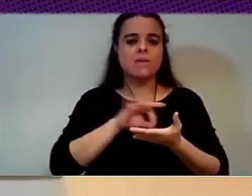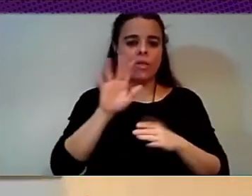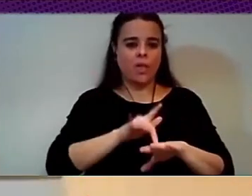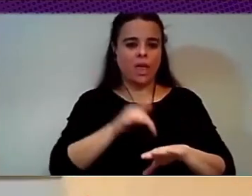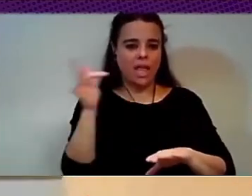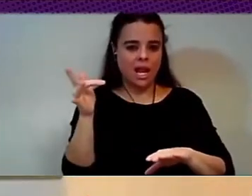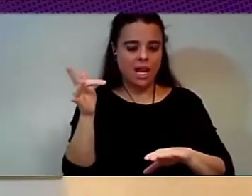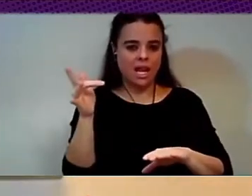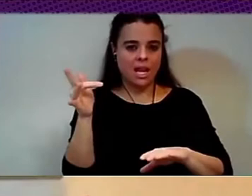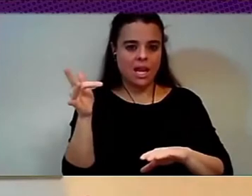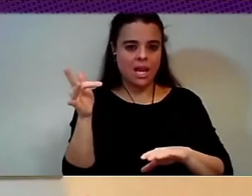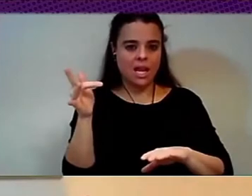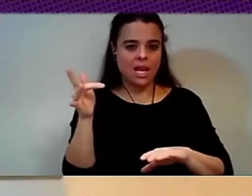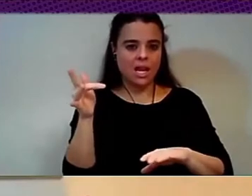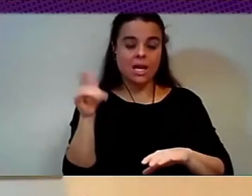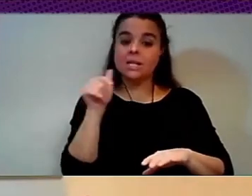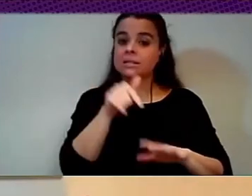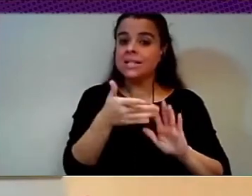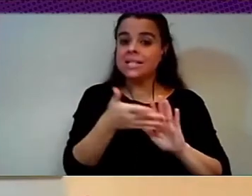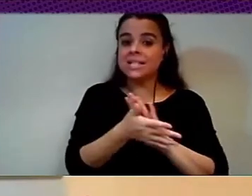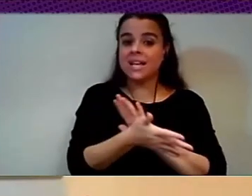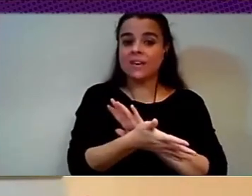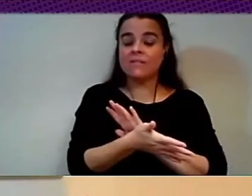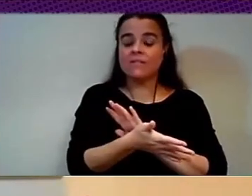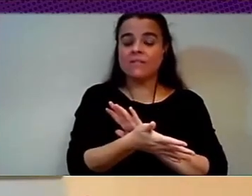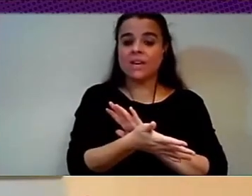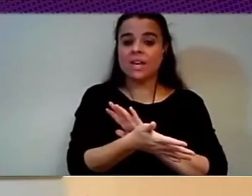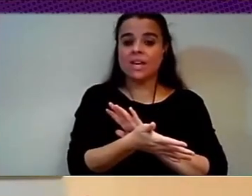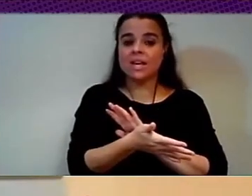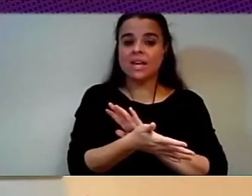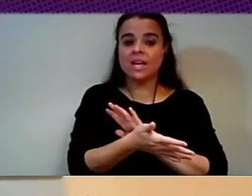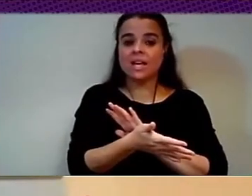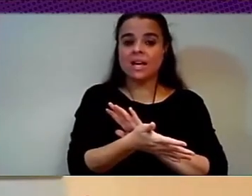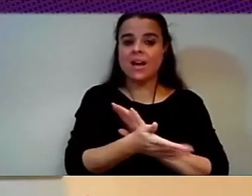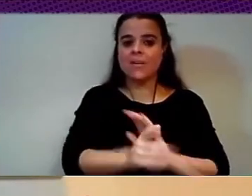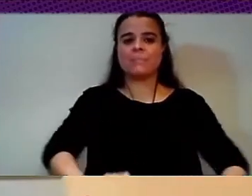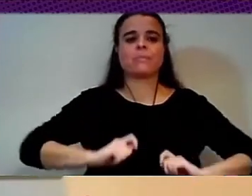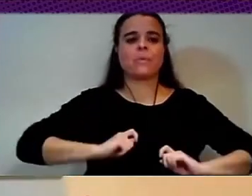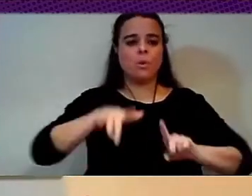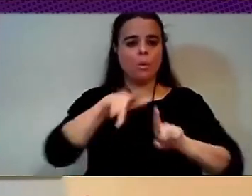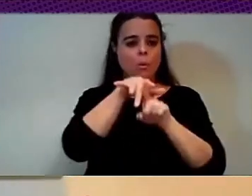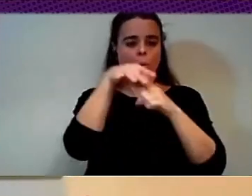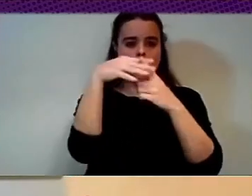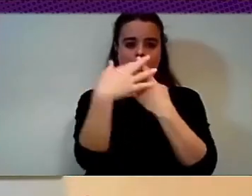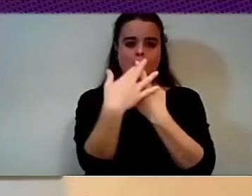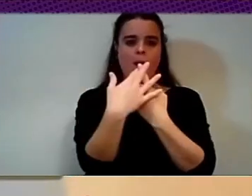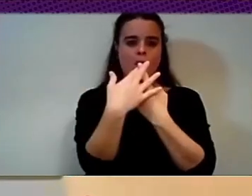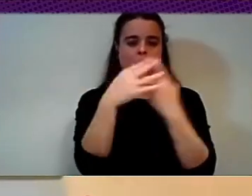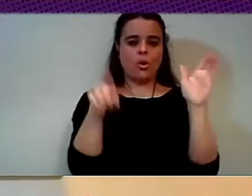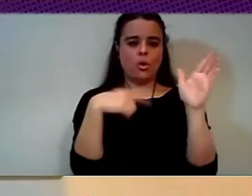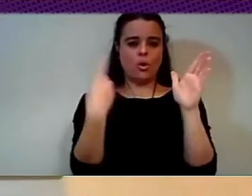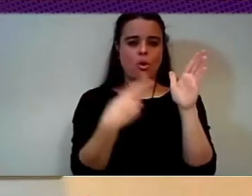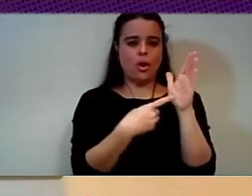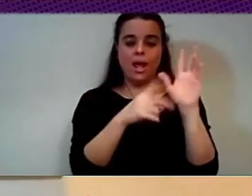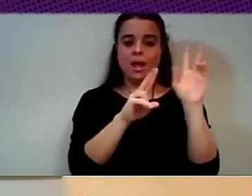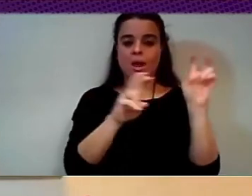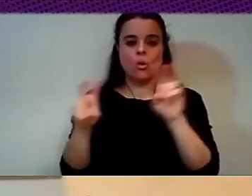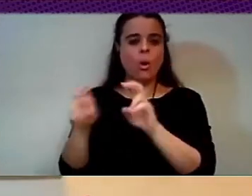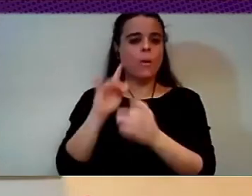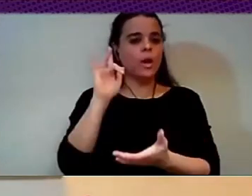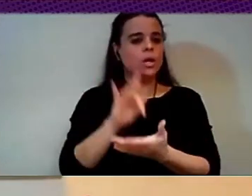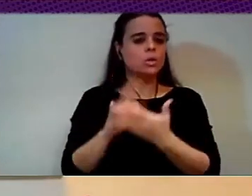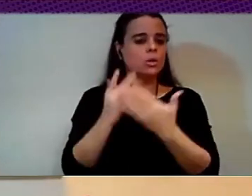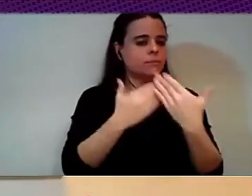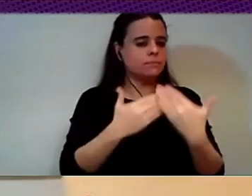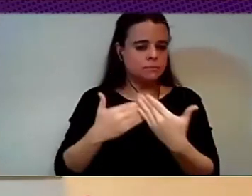corpus, like a big framework of new laws that we are going to have to study in depth. But basically, one point that is